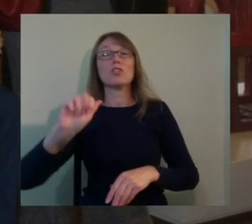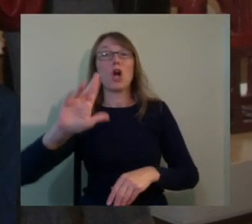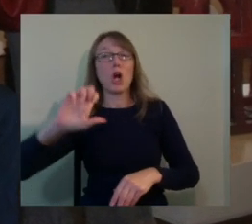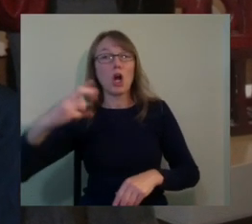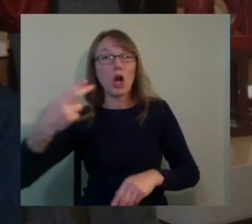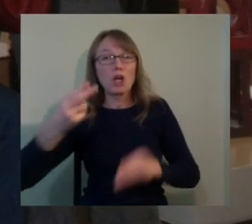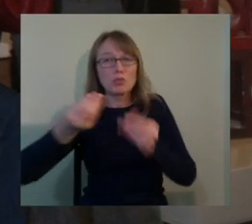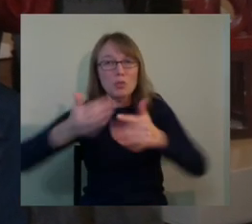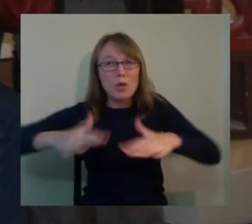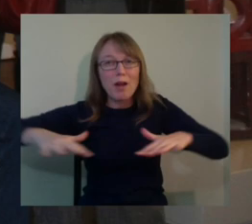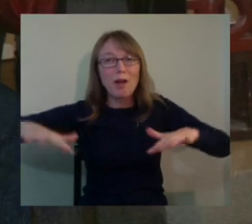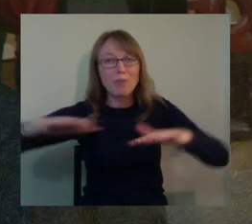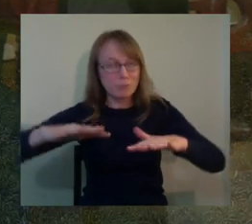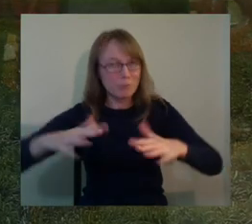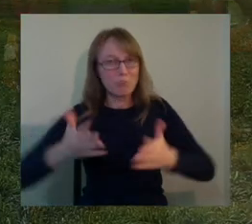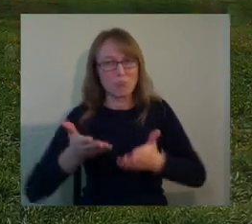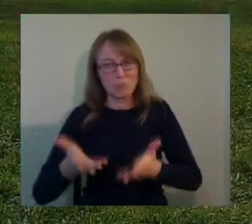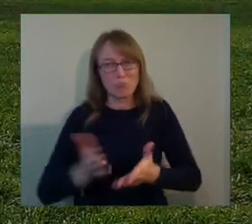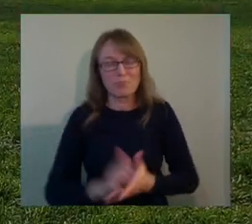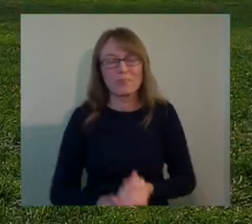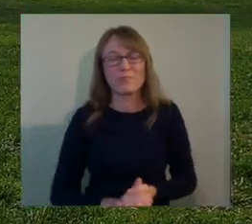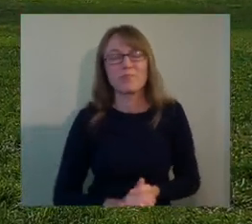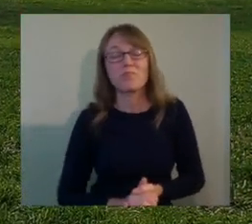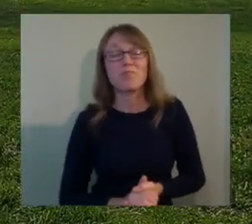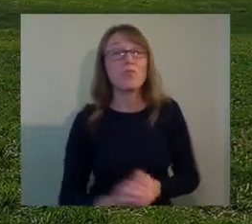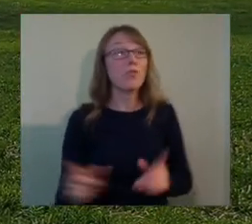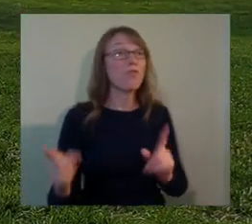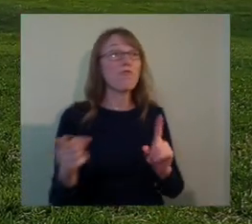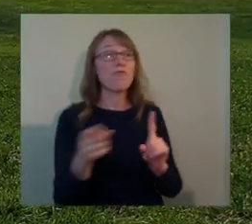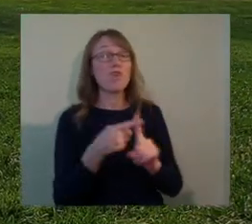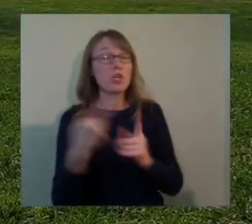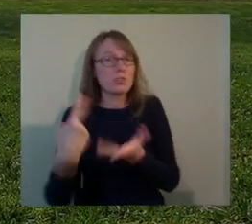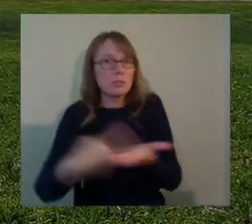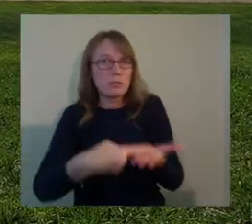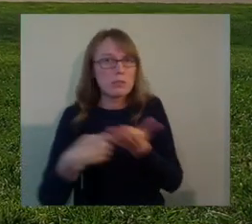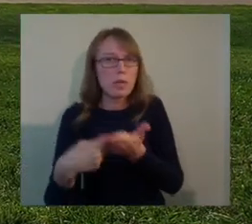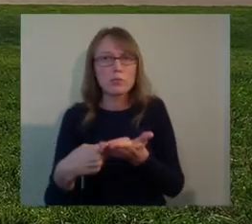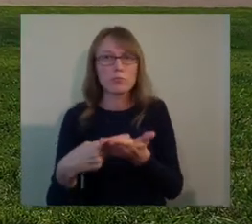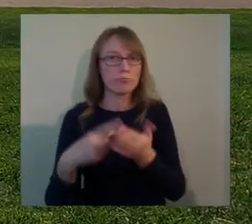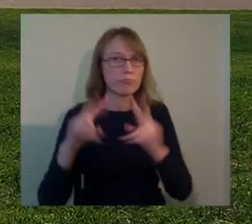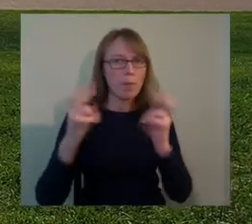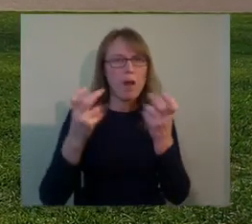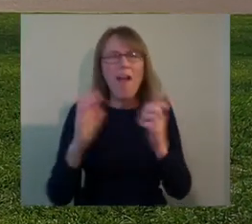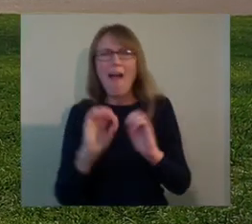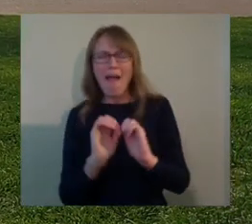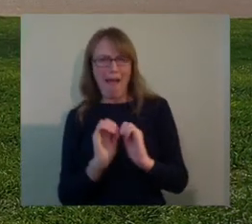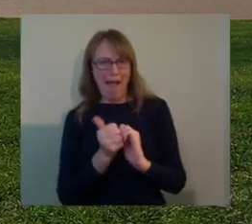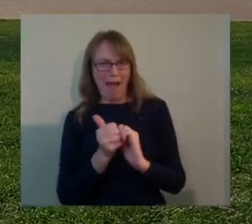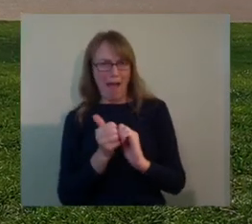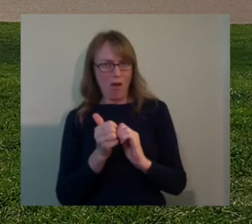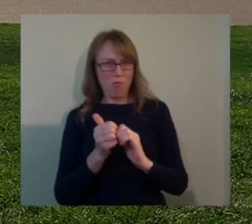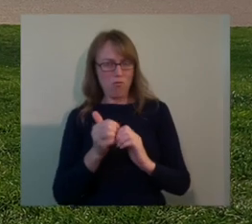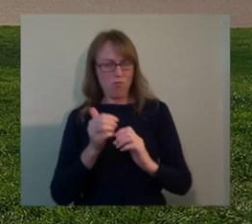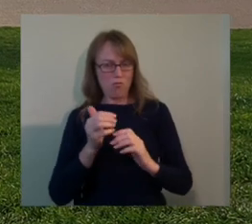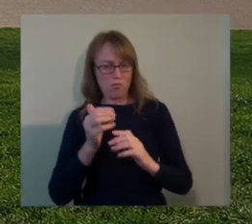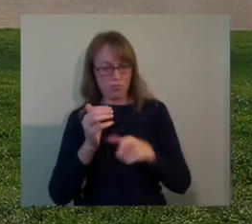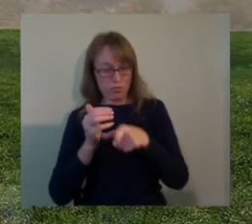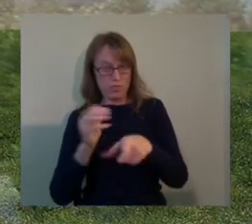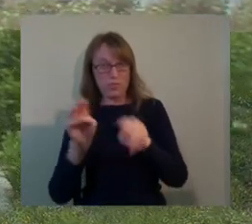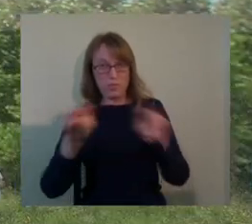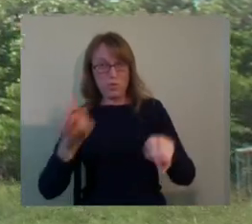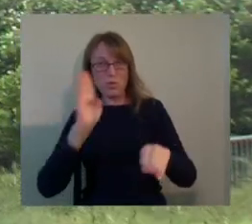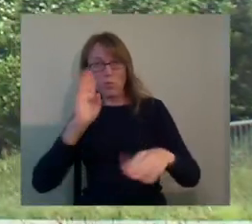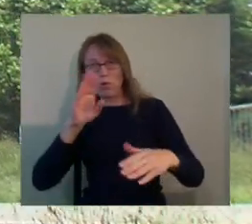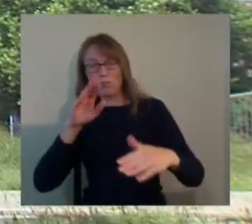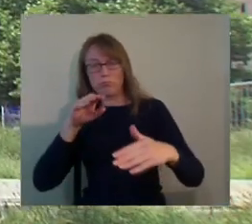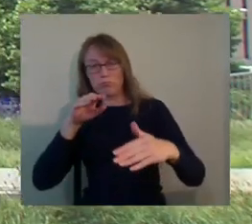was how the entrance to the museum would happen. The museum, in some ways, we say the